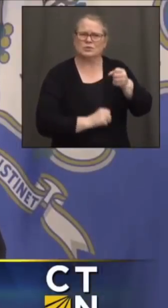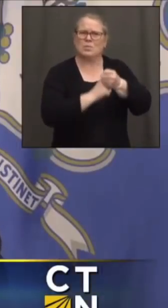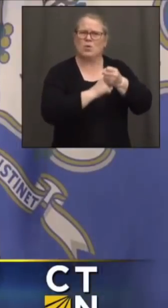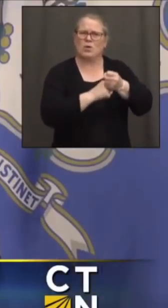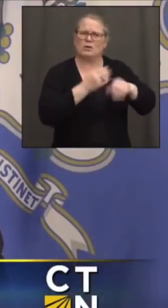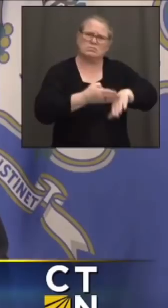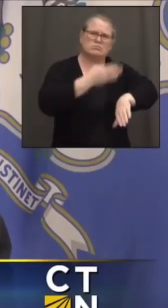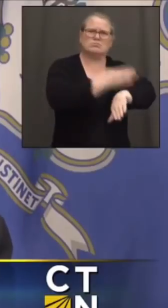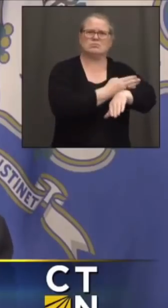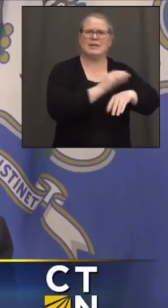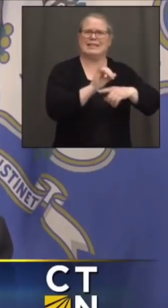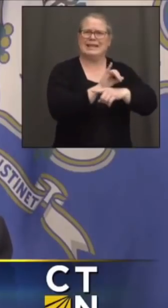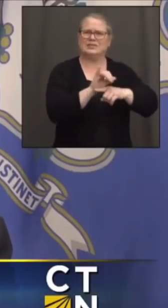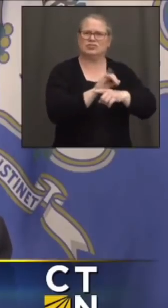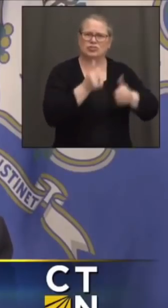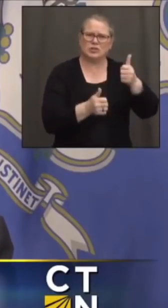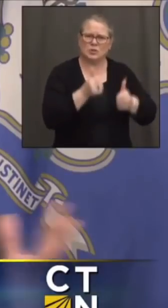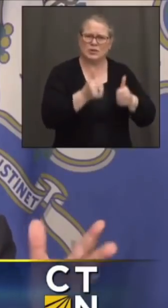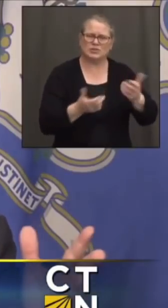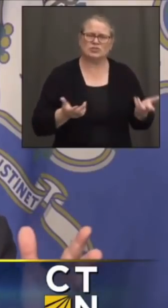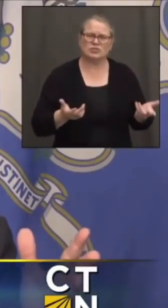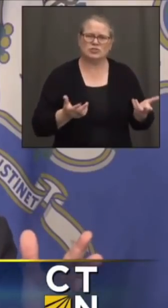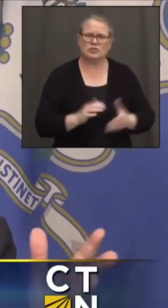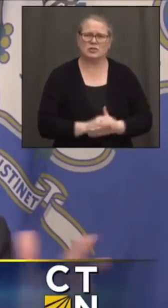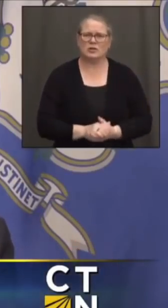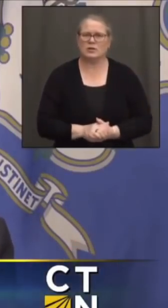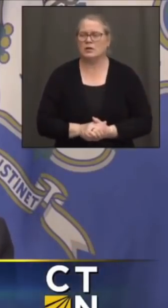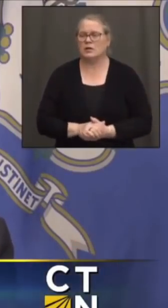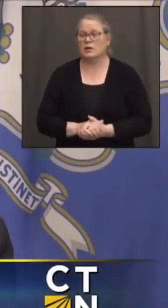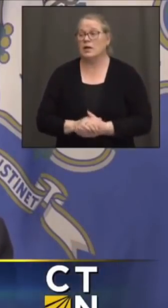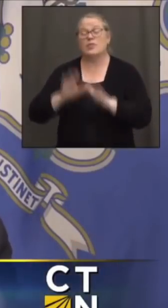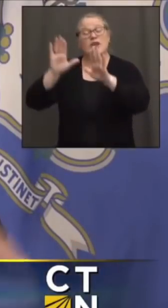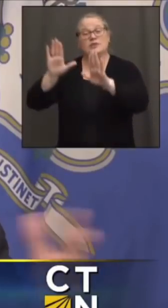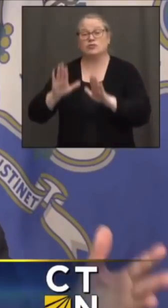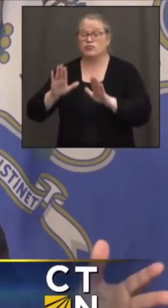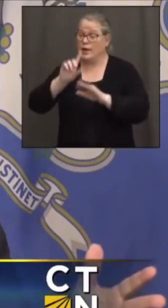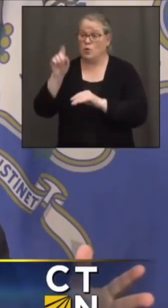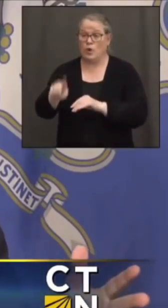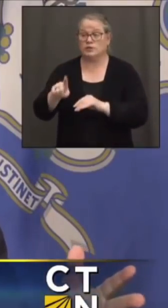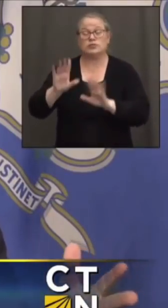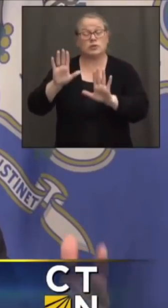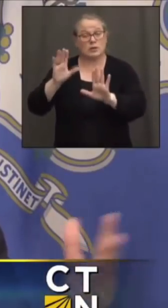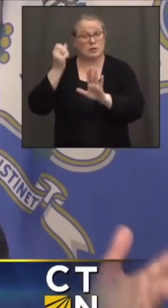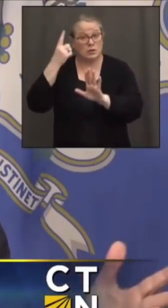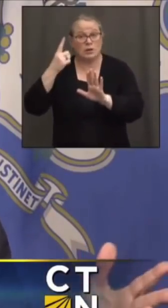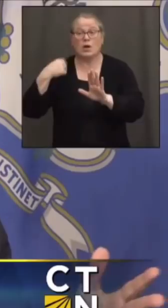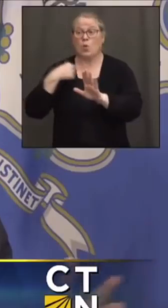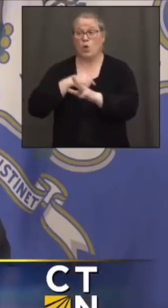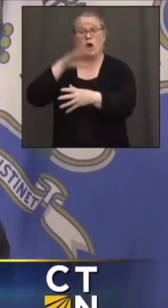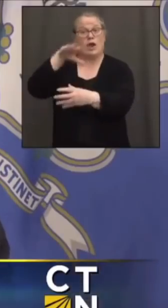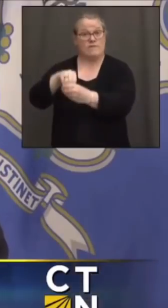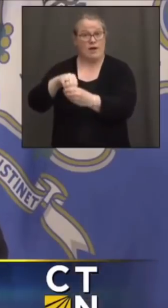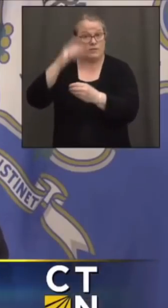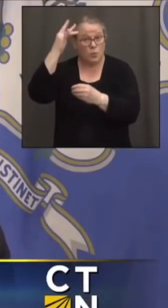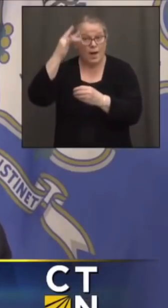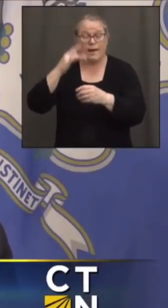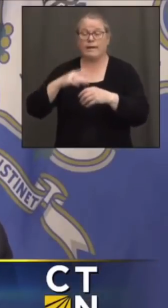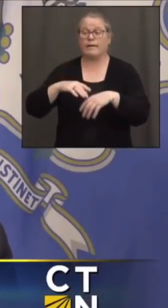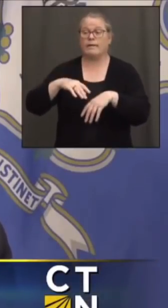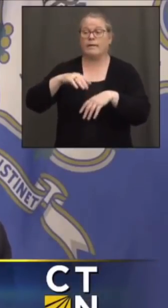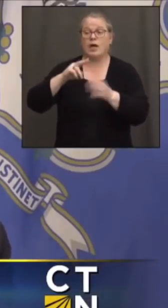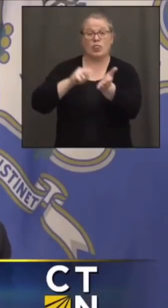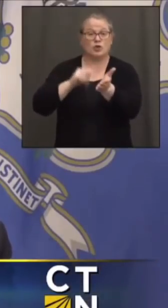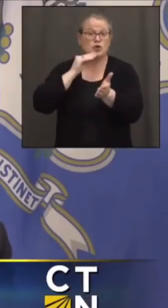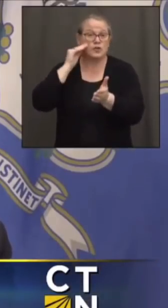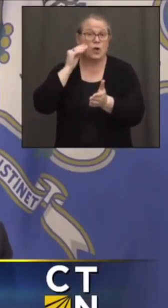In other words, cover something as well. excellent question. Hey, look, we are there trying to bring peace between the nursing home operators, private operators, and